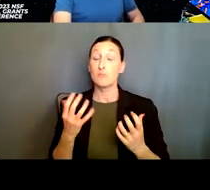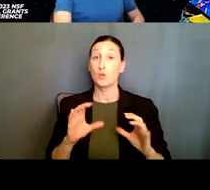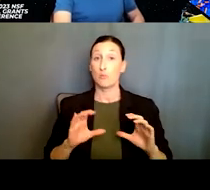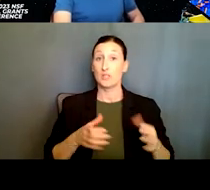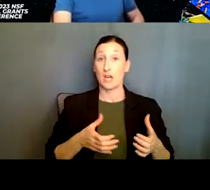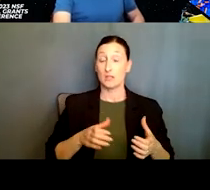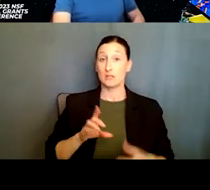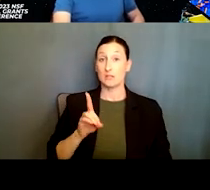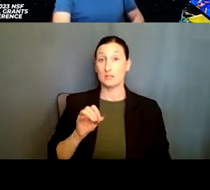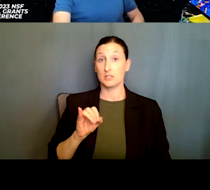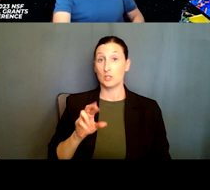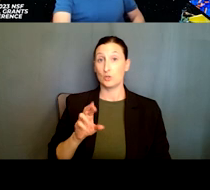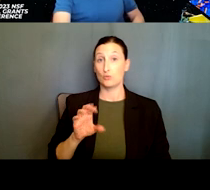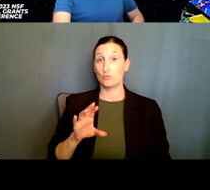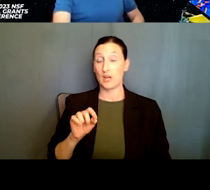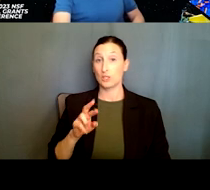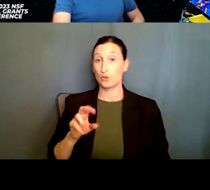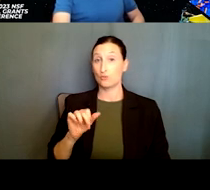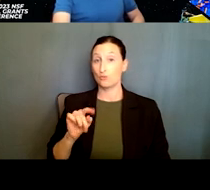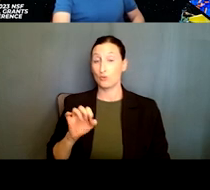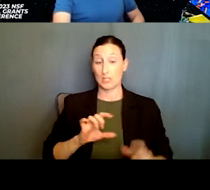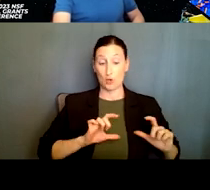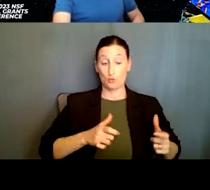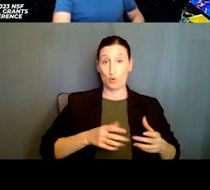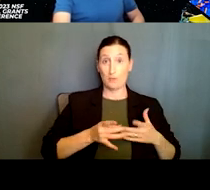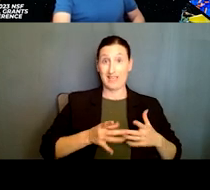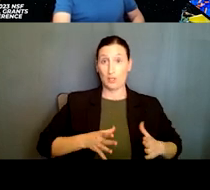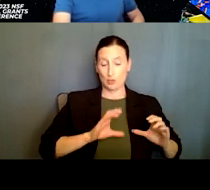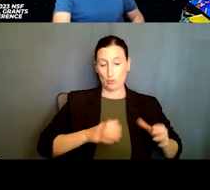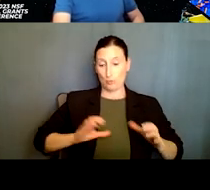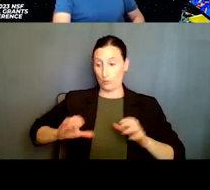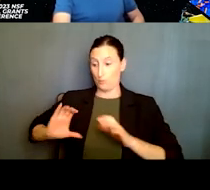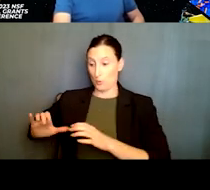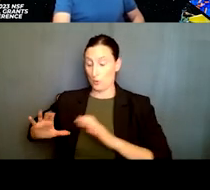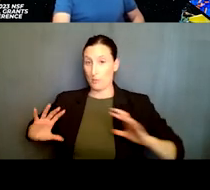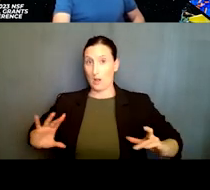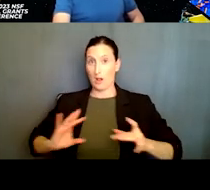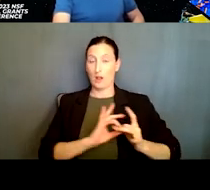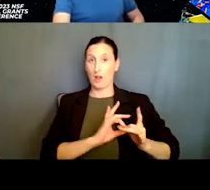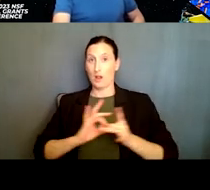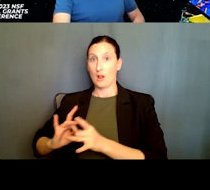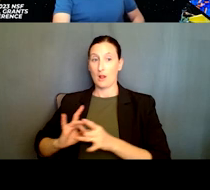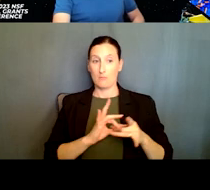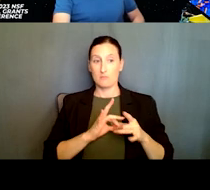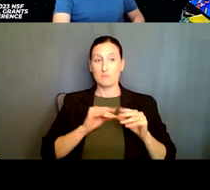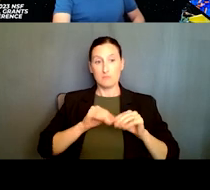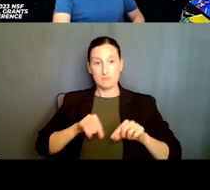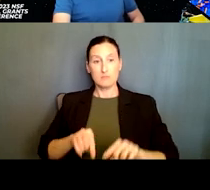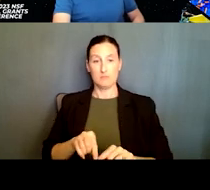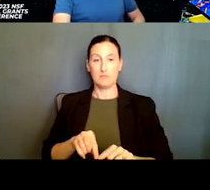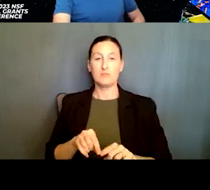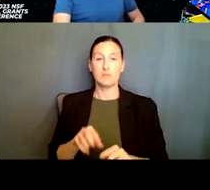for, for this kind of research from different agencies, including NSF, SAIS, but also,